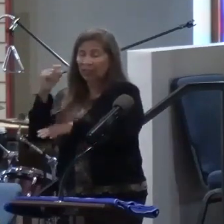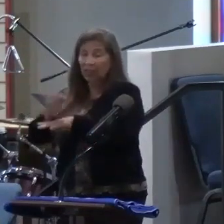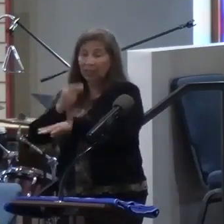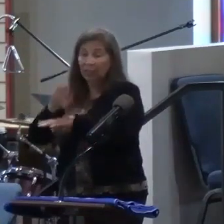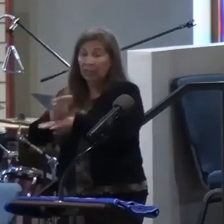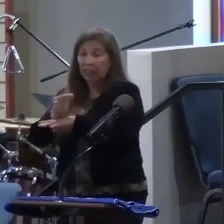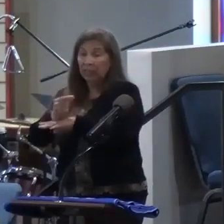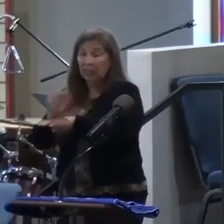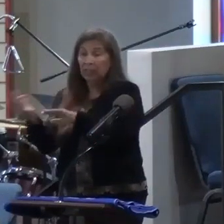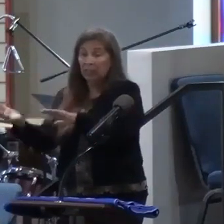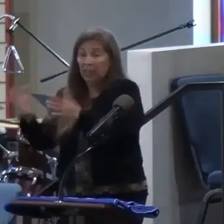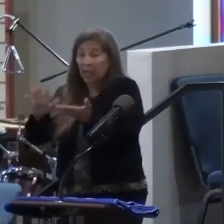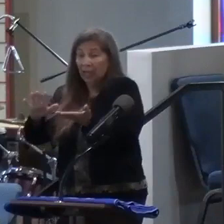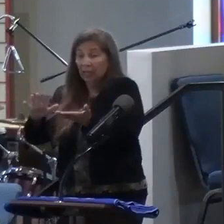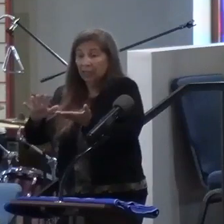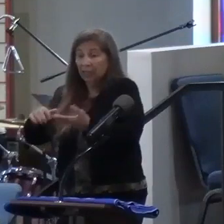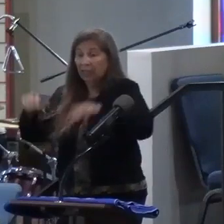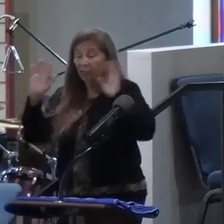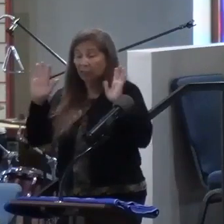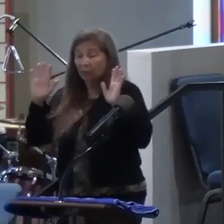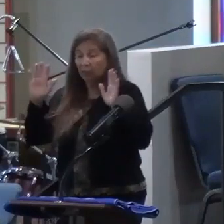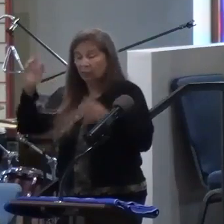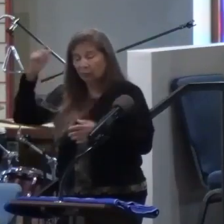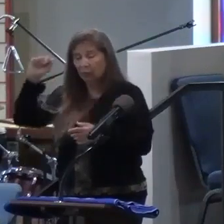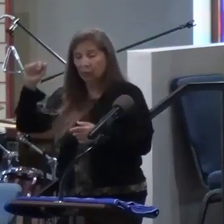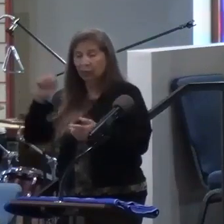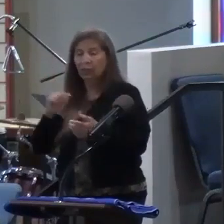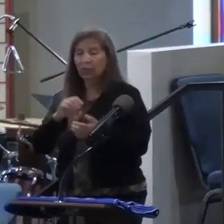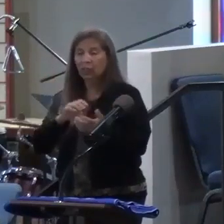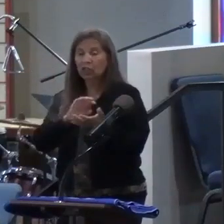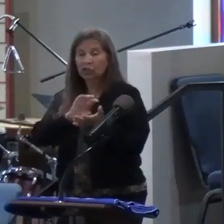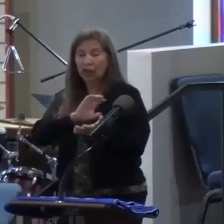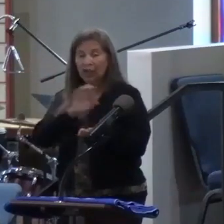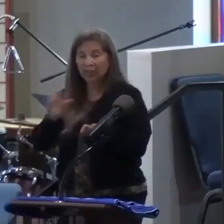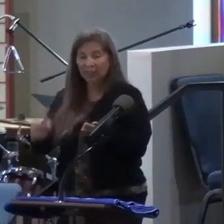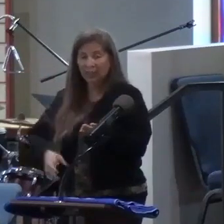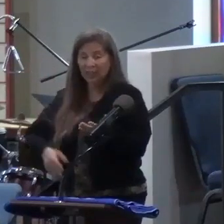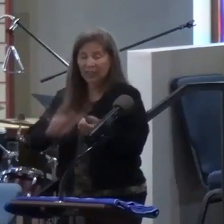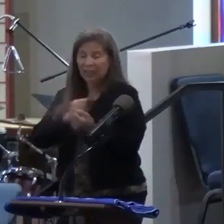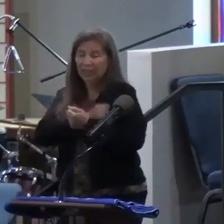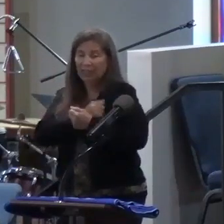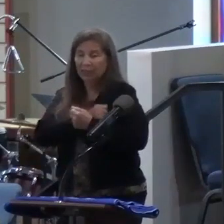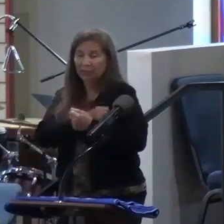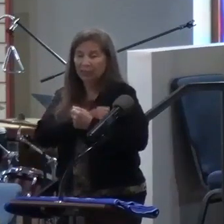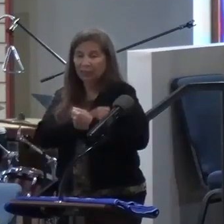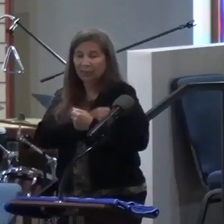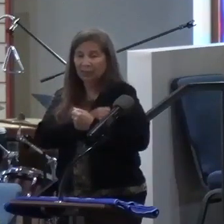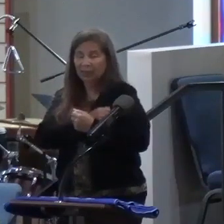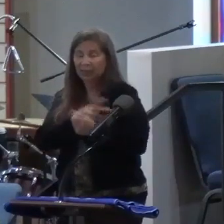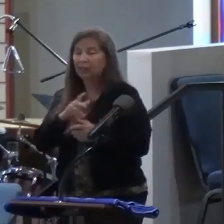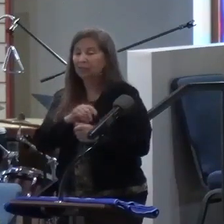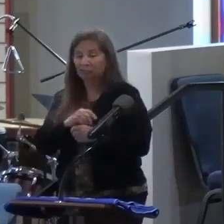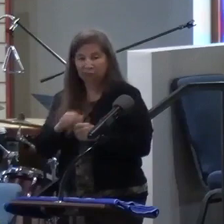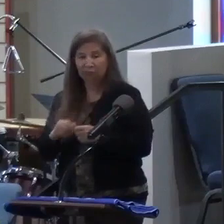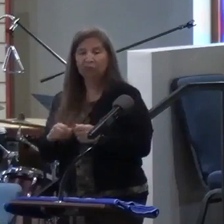as a martyr's sacrifice for the Christ that he loved. So I'd say he moved past doubting Thomas, wouldn't you?